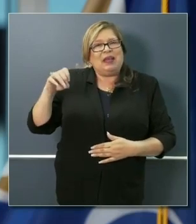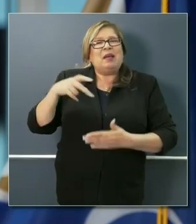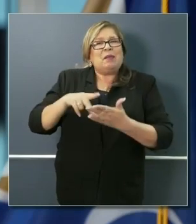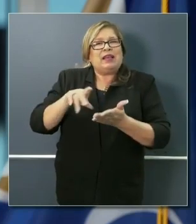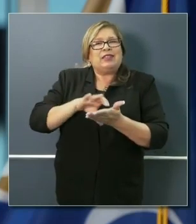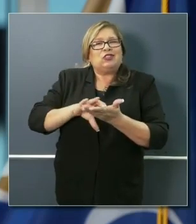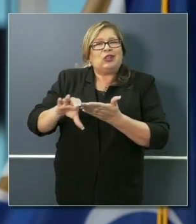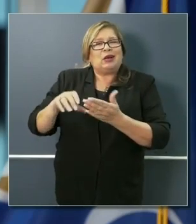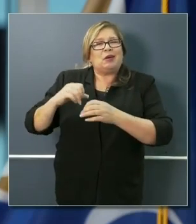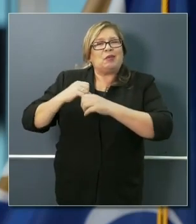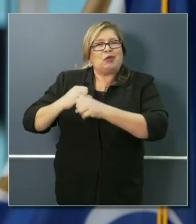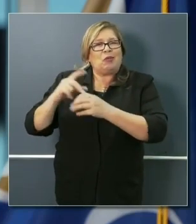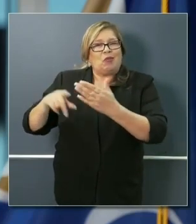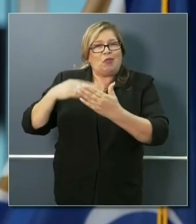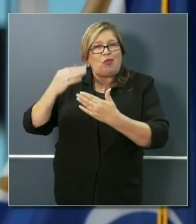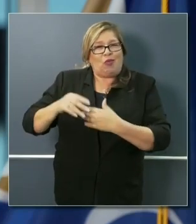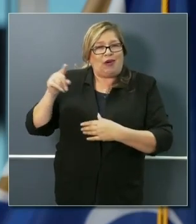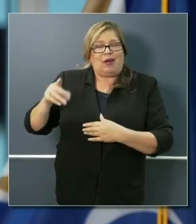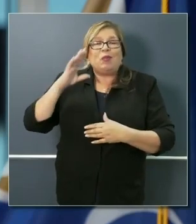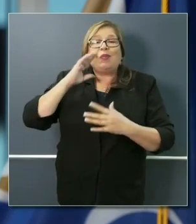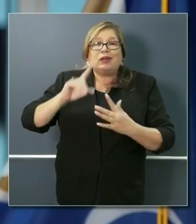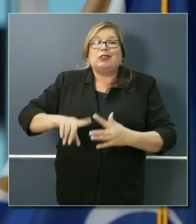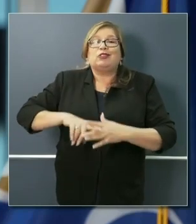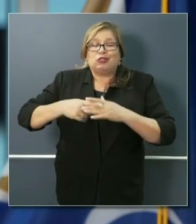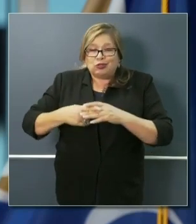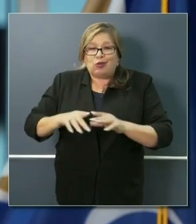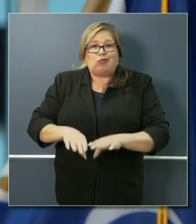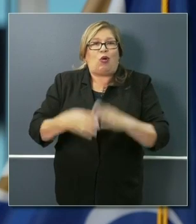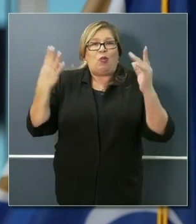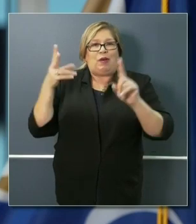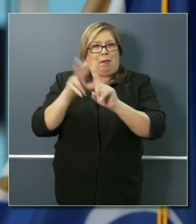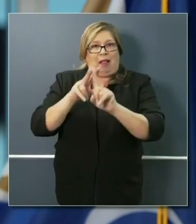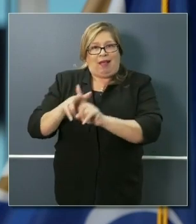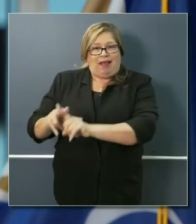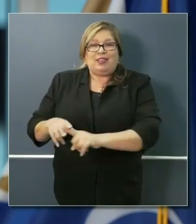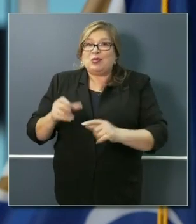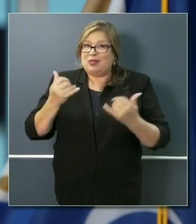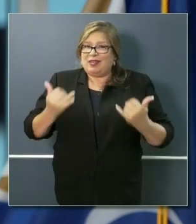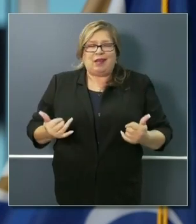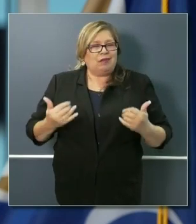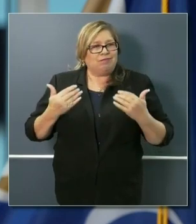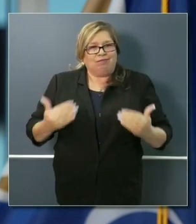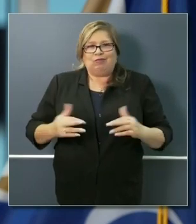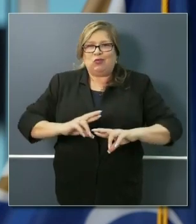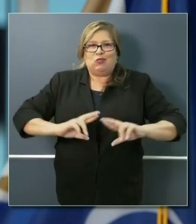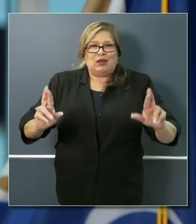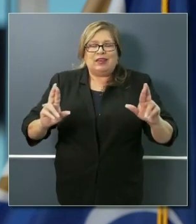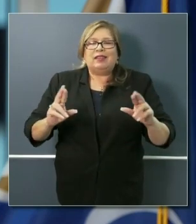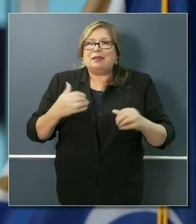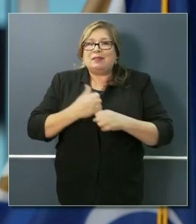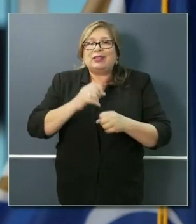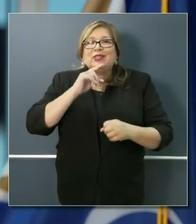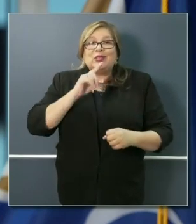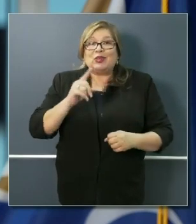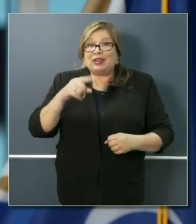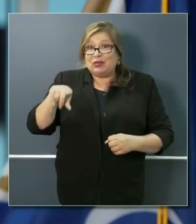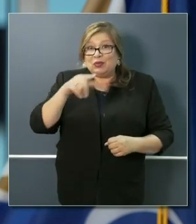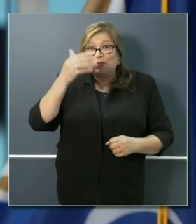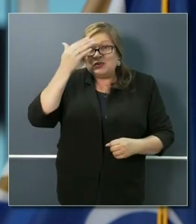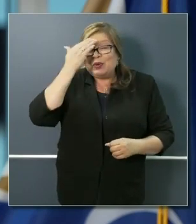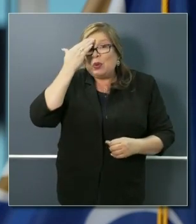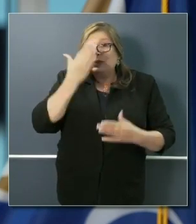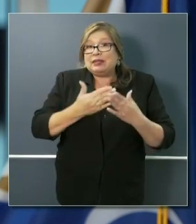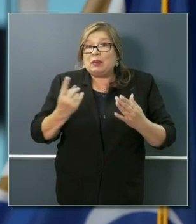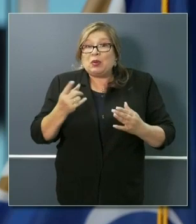those applications will start being processed. And so let's get ahead of the queue, and let's make sure if you know